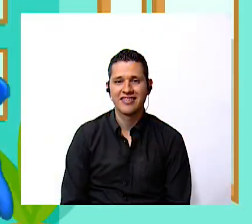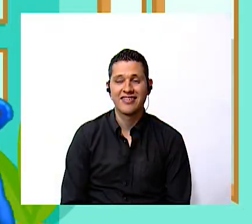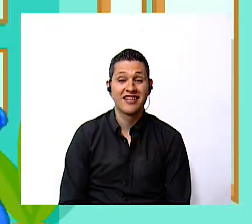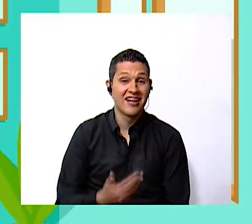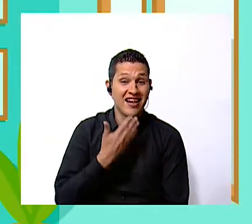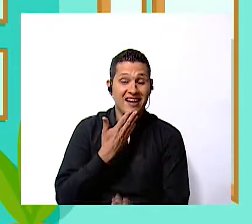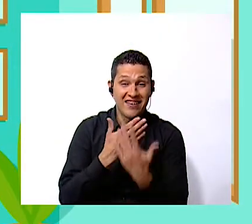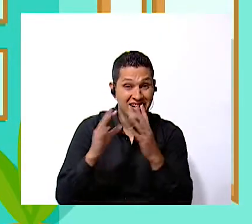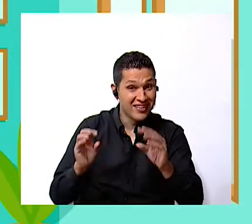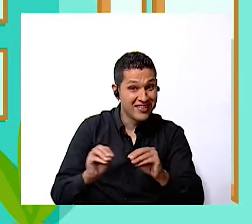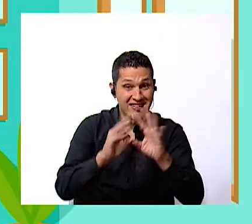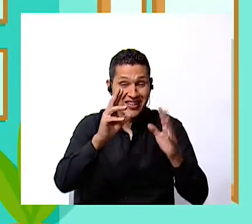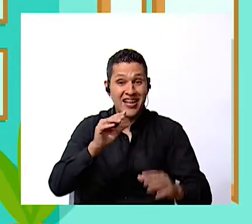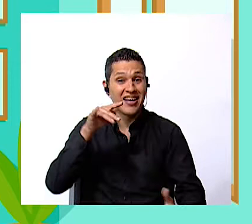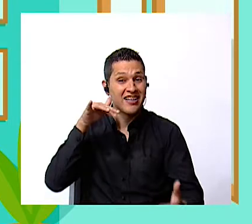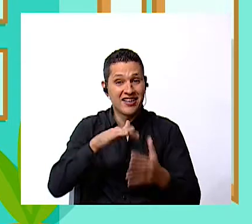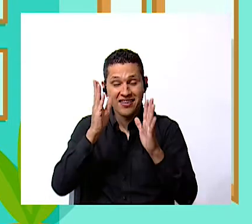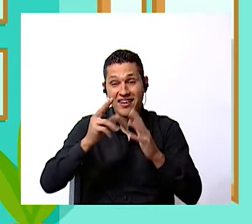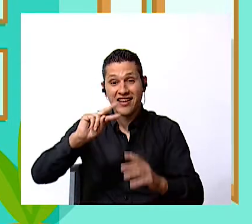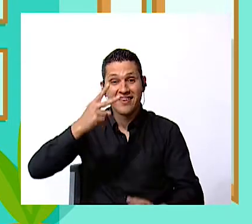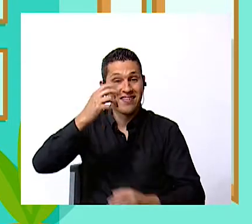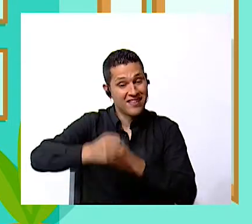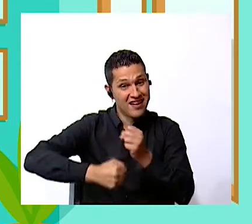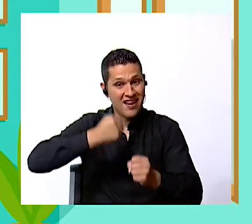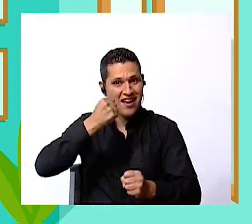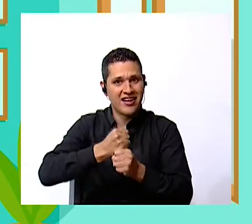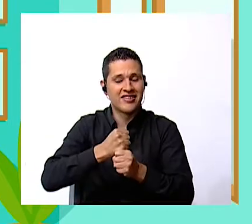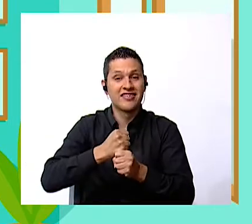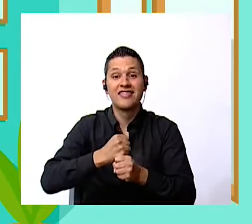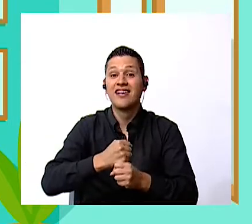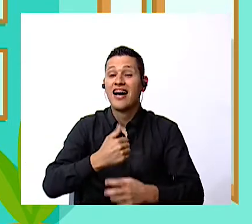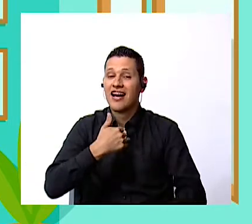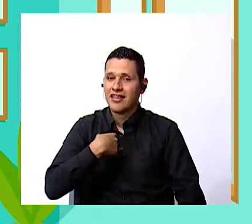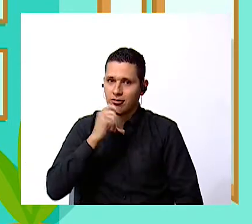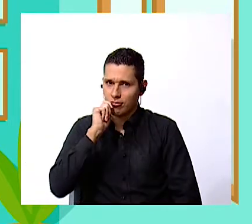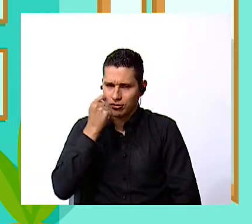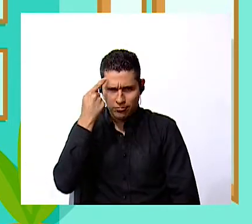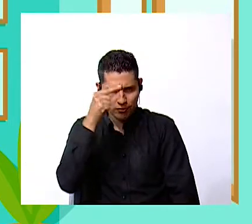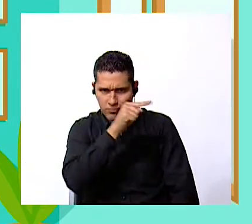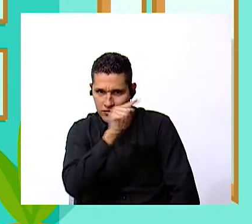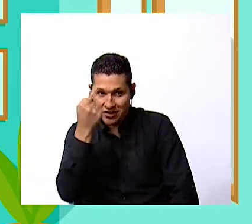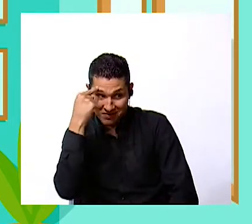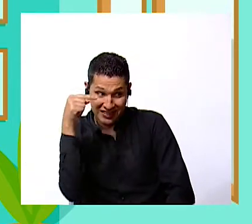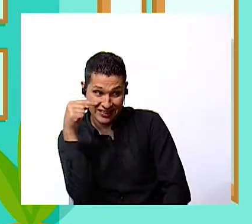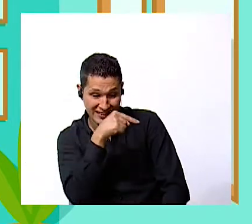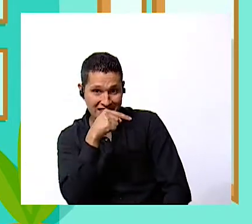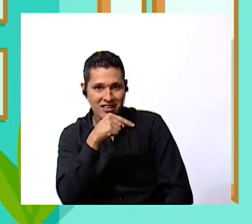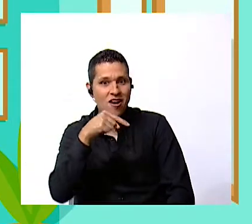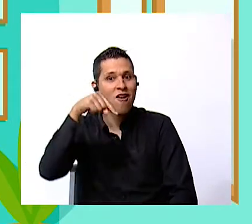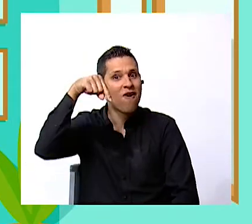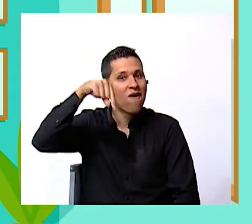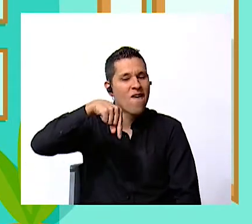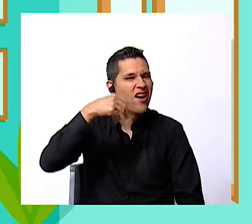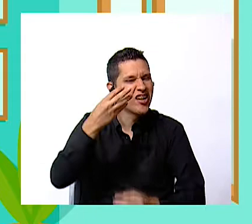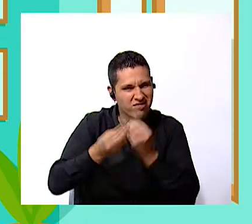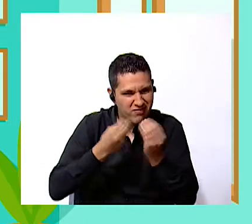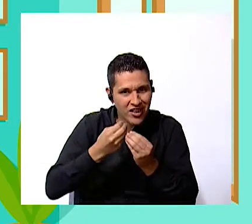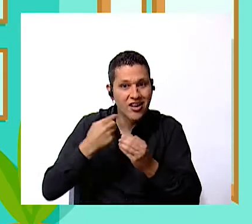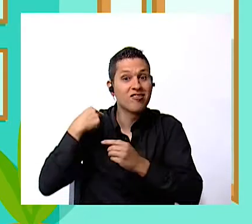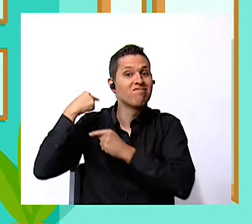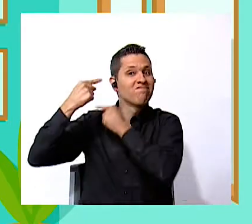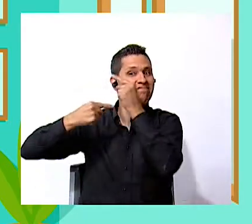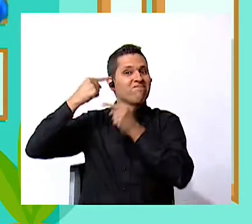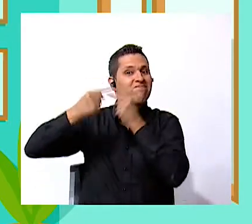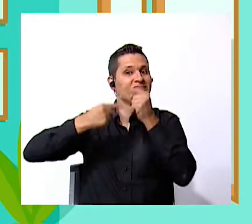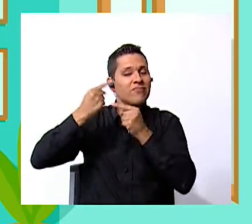good morning second grade students I have a secret for you and for Maria today we are going to review